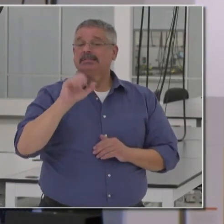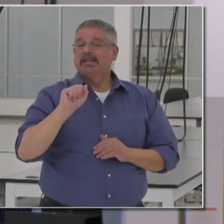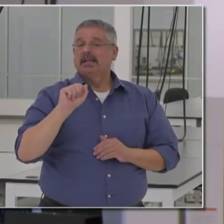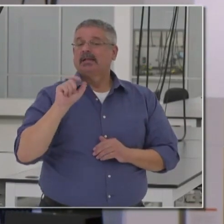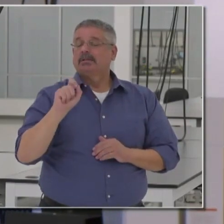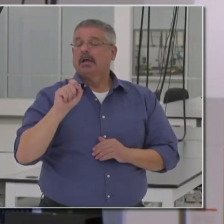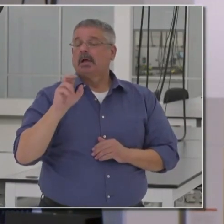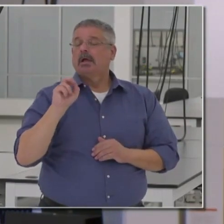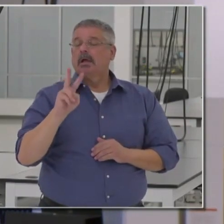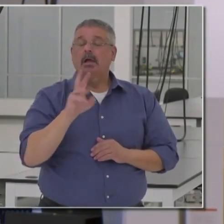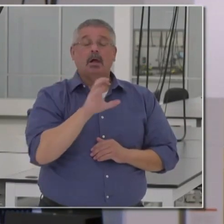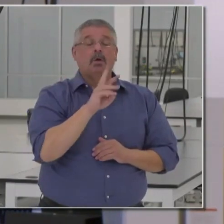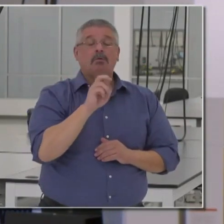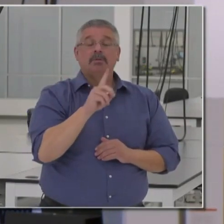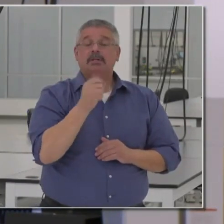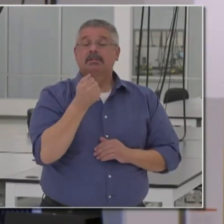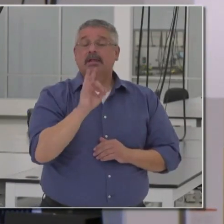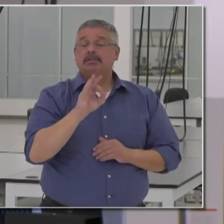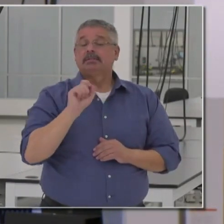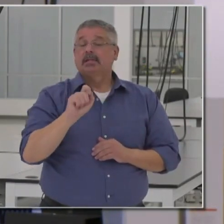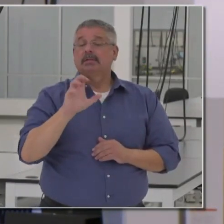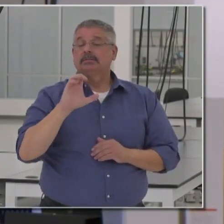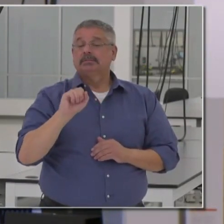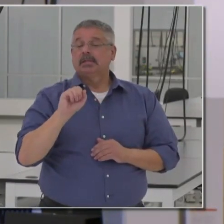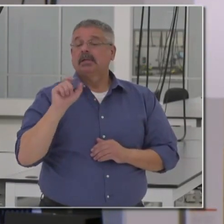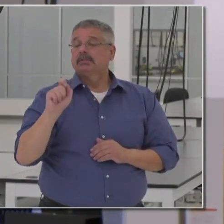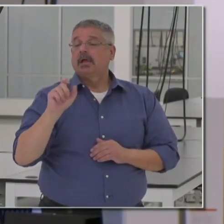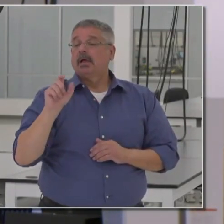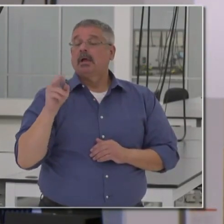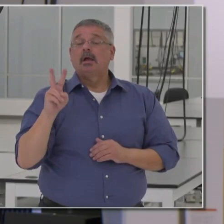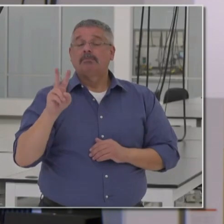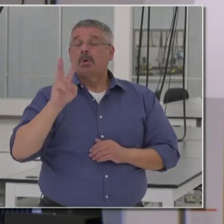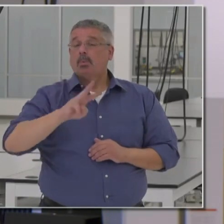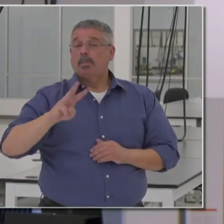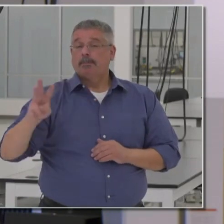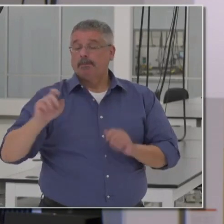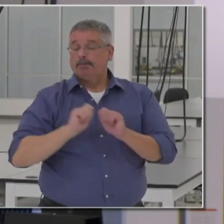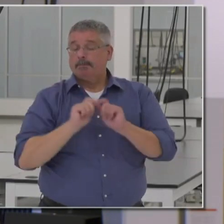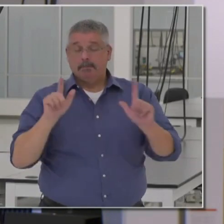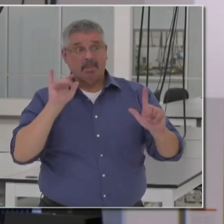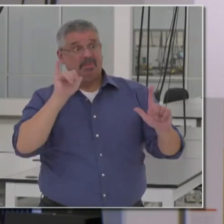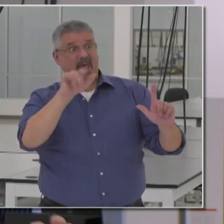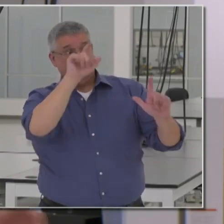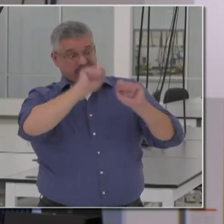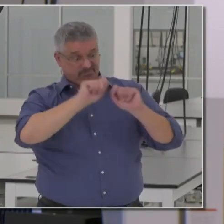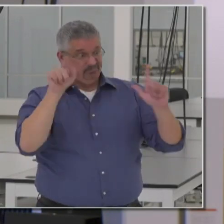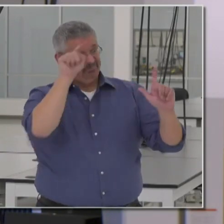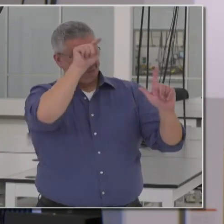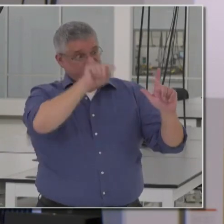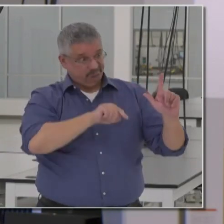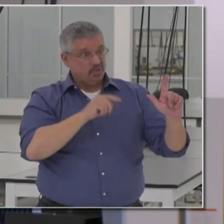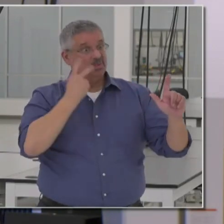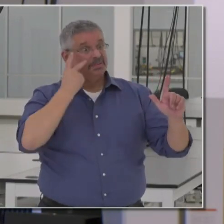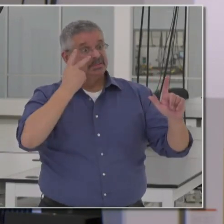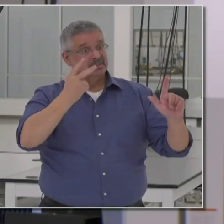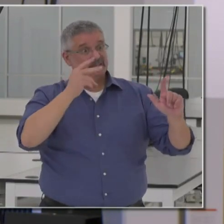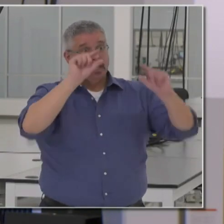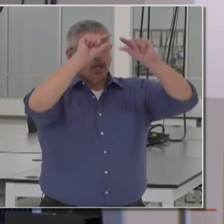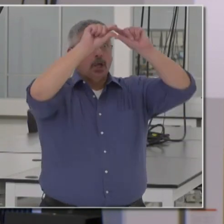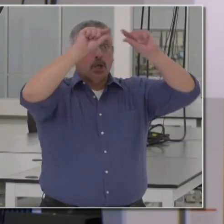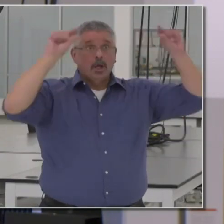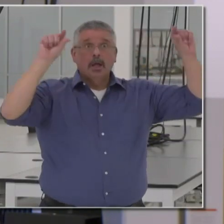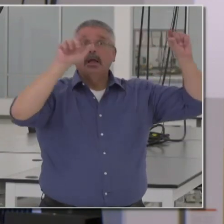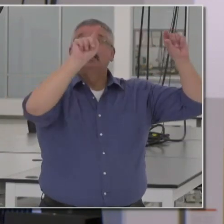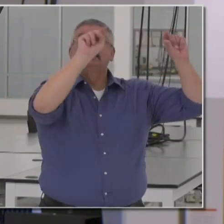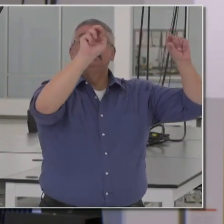website, covid19.ca.gov website. On that site, you'll see a testing bar and